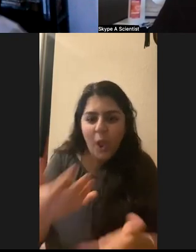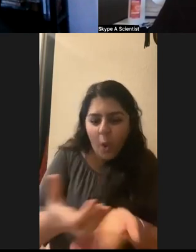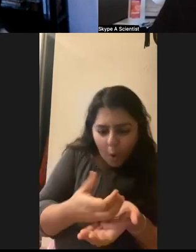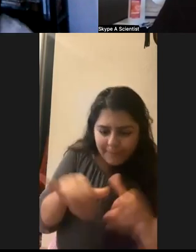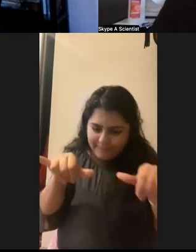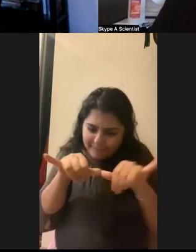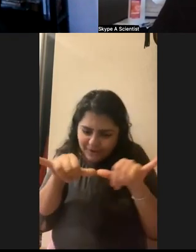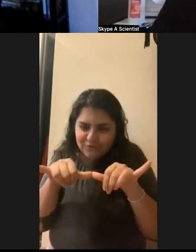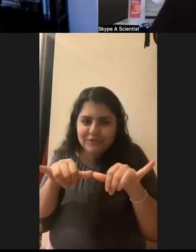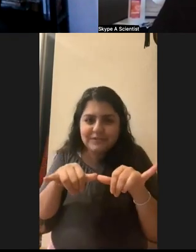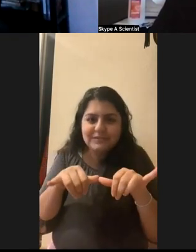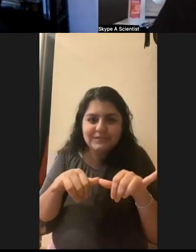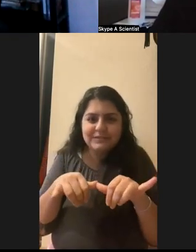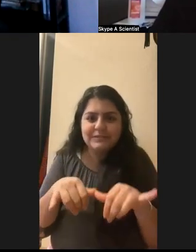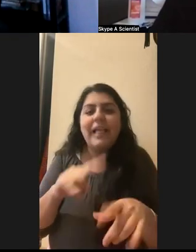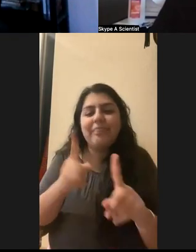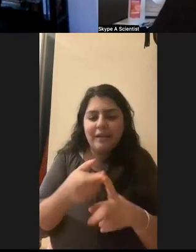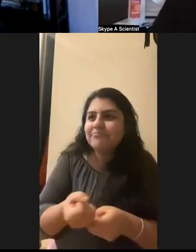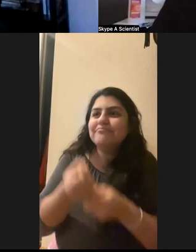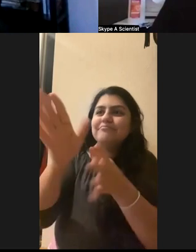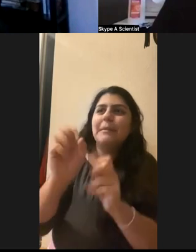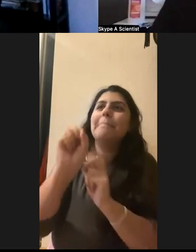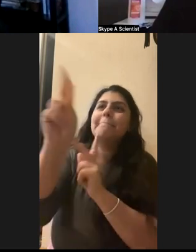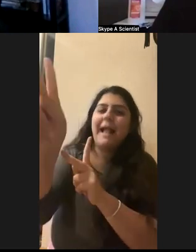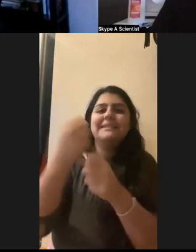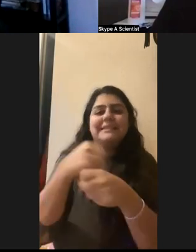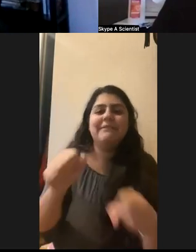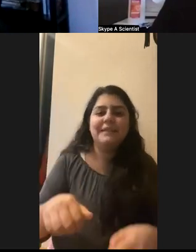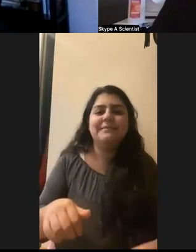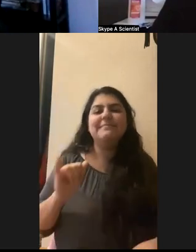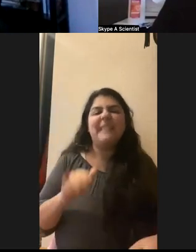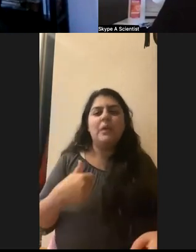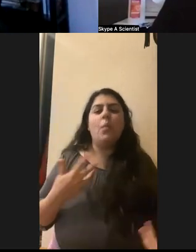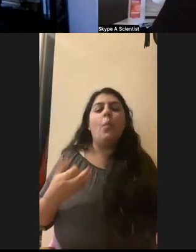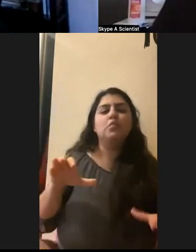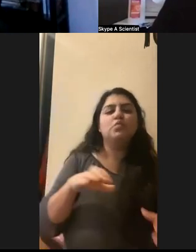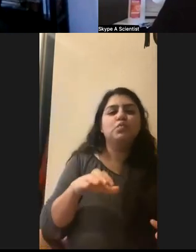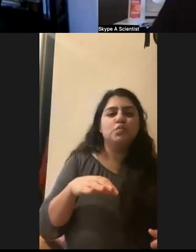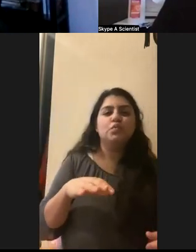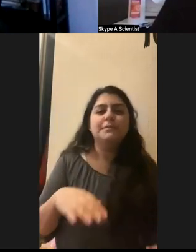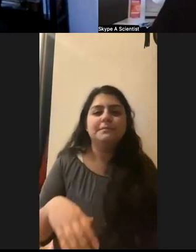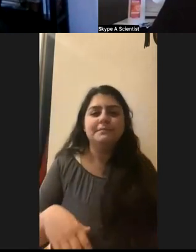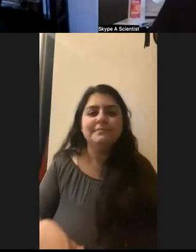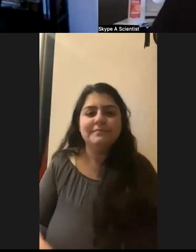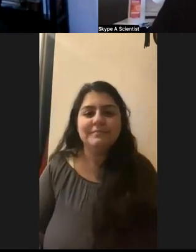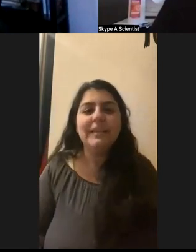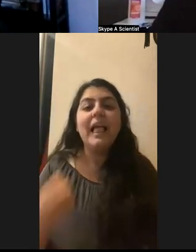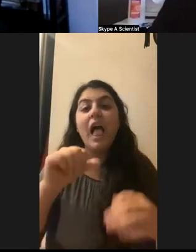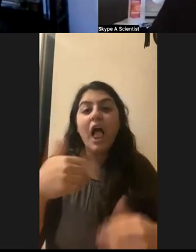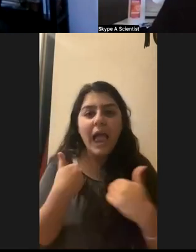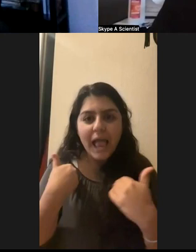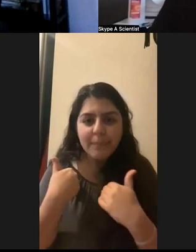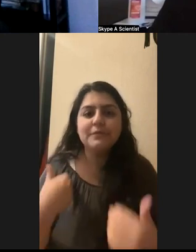and then release it safely. And I realized this is what I want to do. Um, and from there I've worked with a lot of other animals, but,